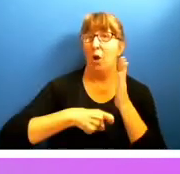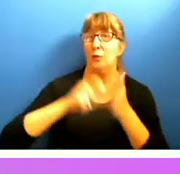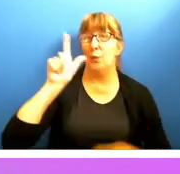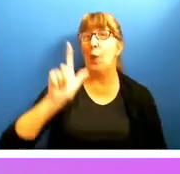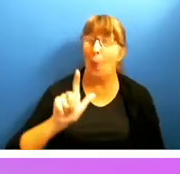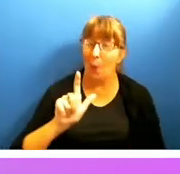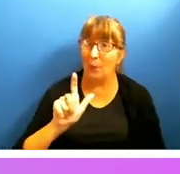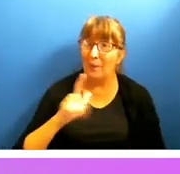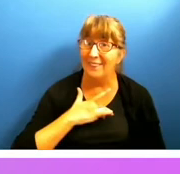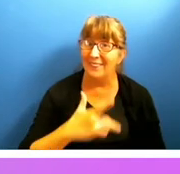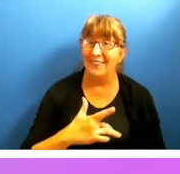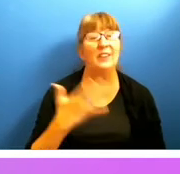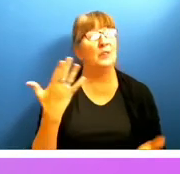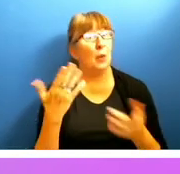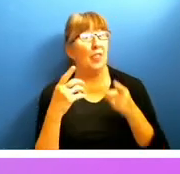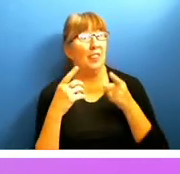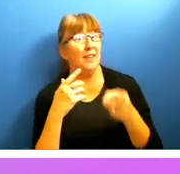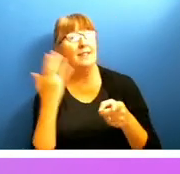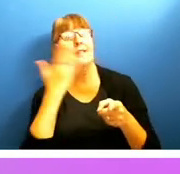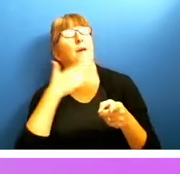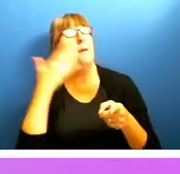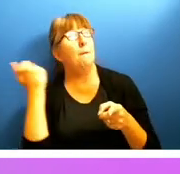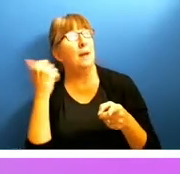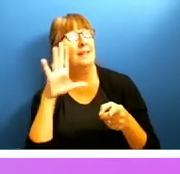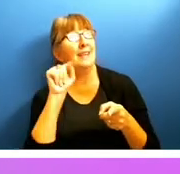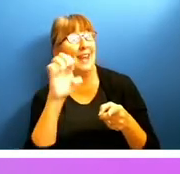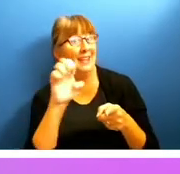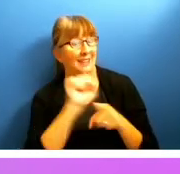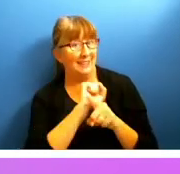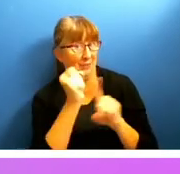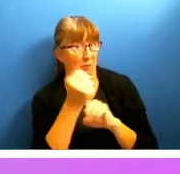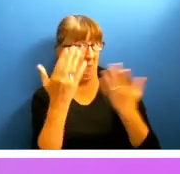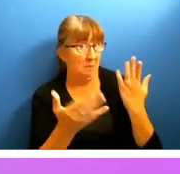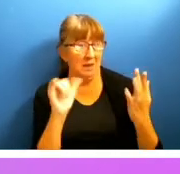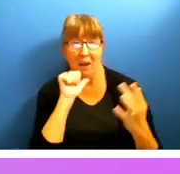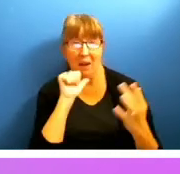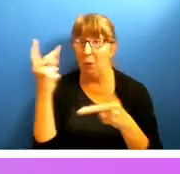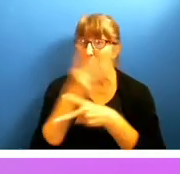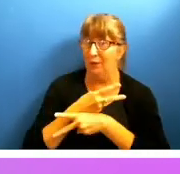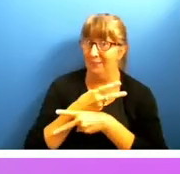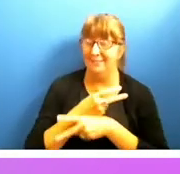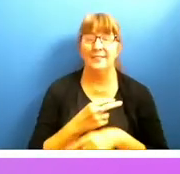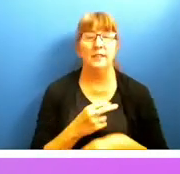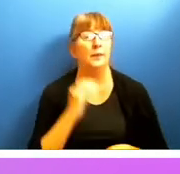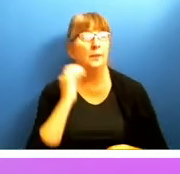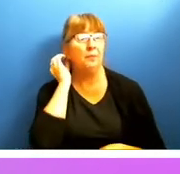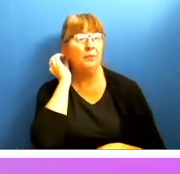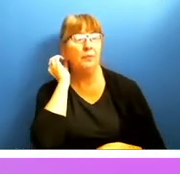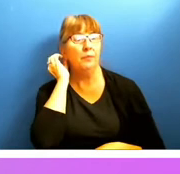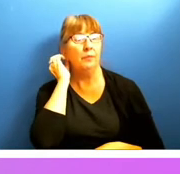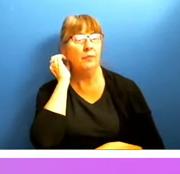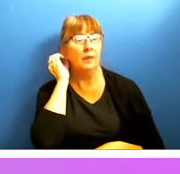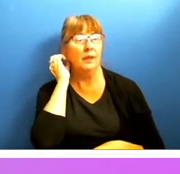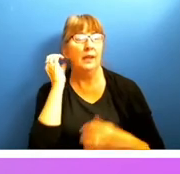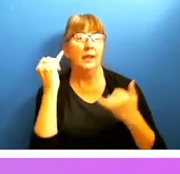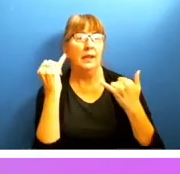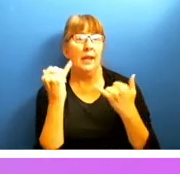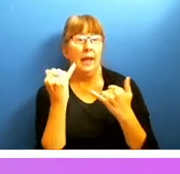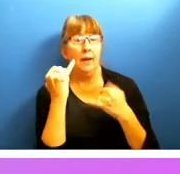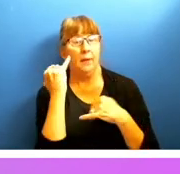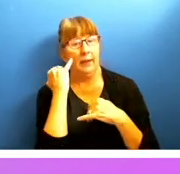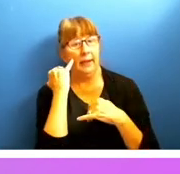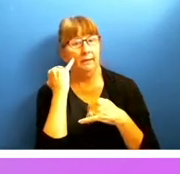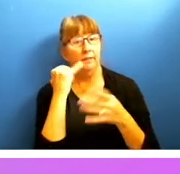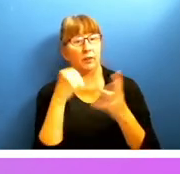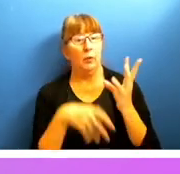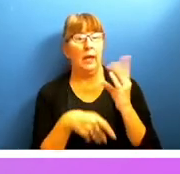we might use this as the best-case example instead of the worst-case example. Then think about something else you could add on top of this, which could